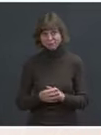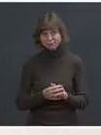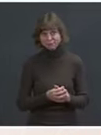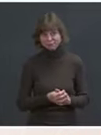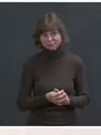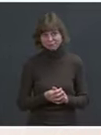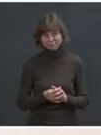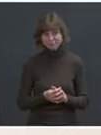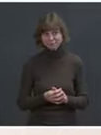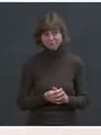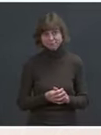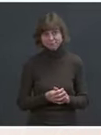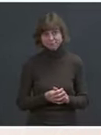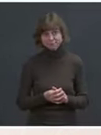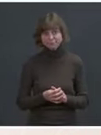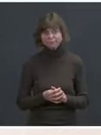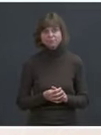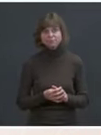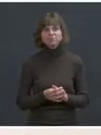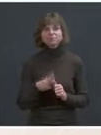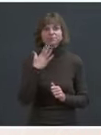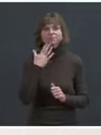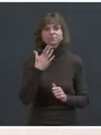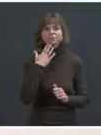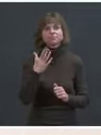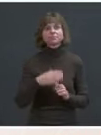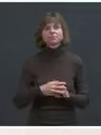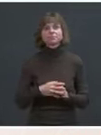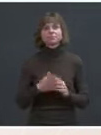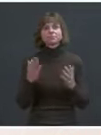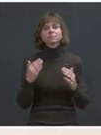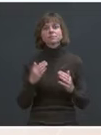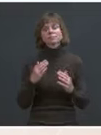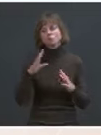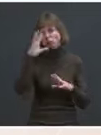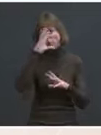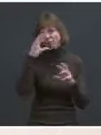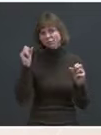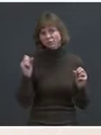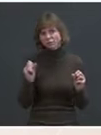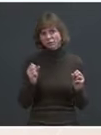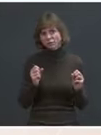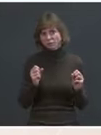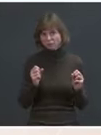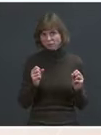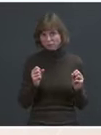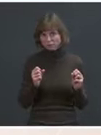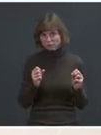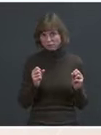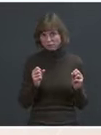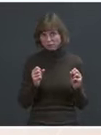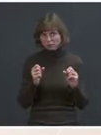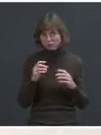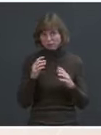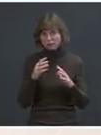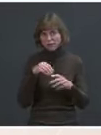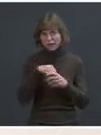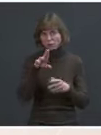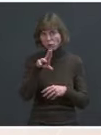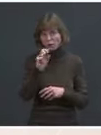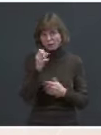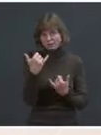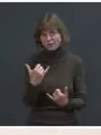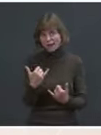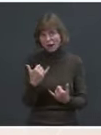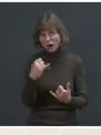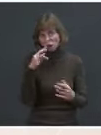Go ahead. The Thank you. Mexico's President Andres Manuel Lopez Obrador says the people coming into the U.S. right now see Biden,